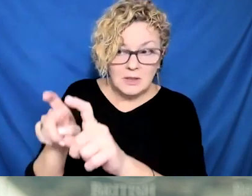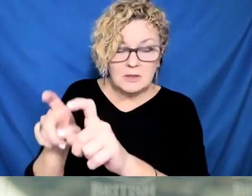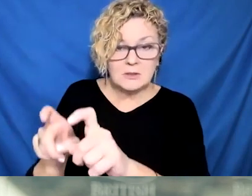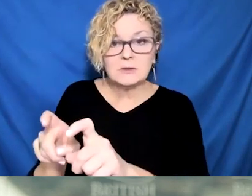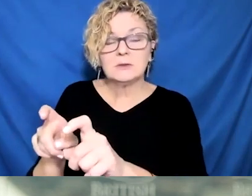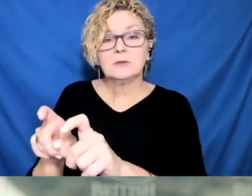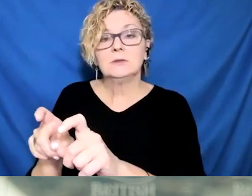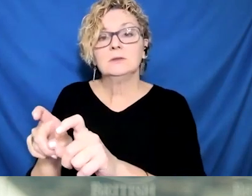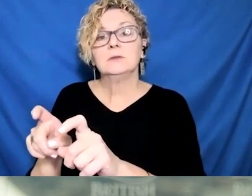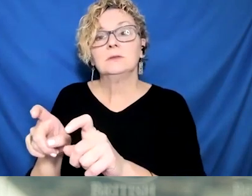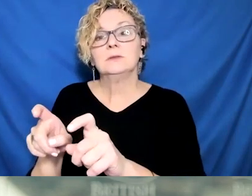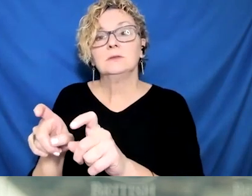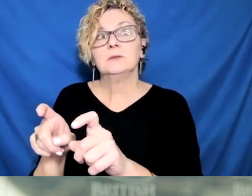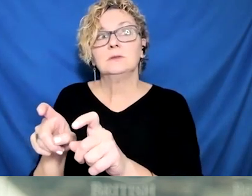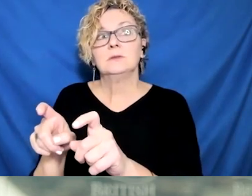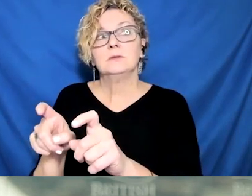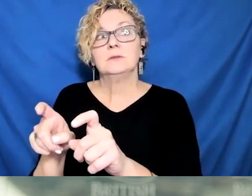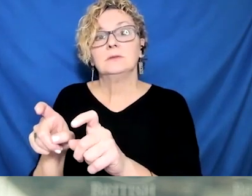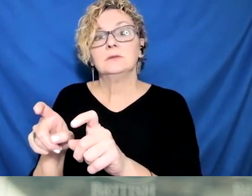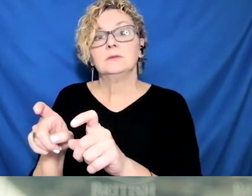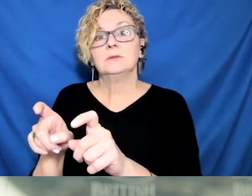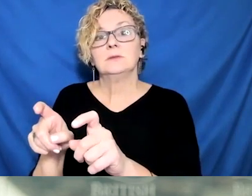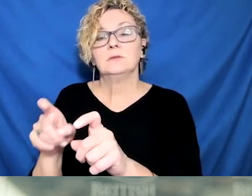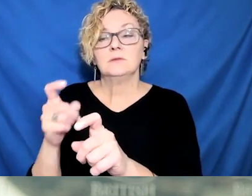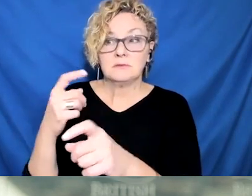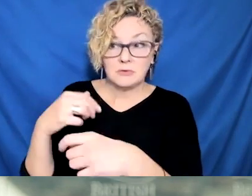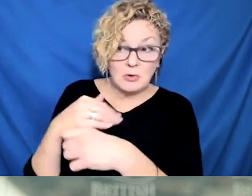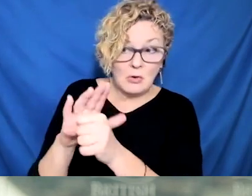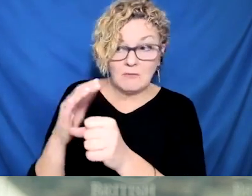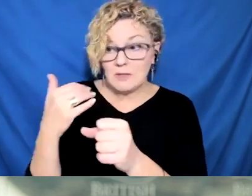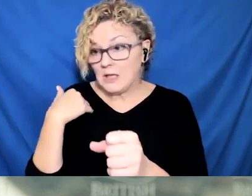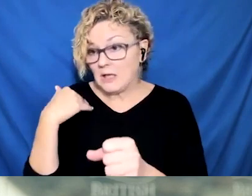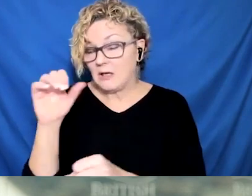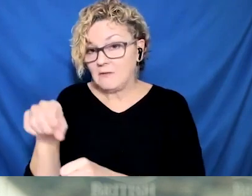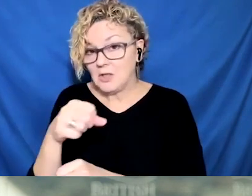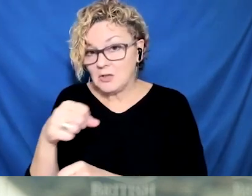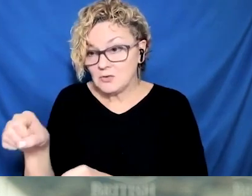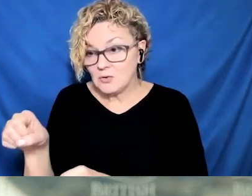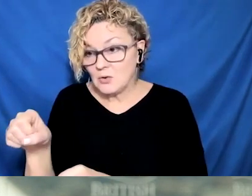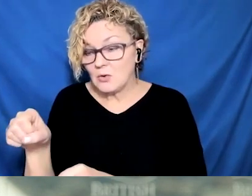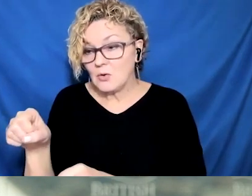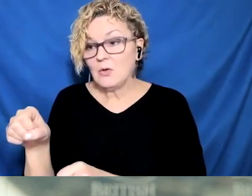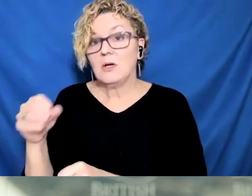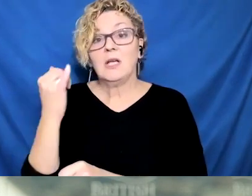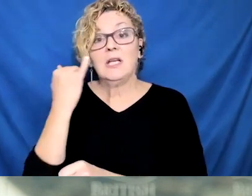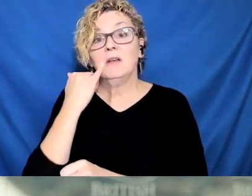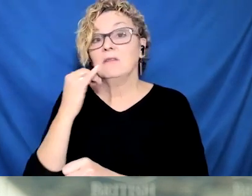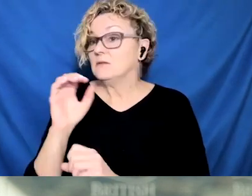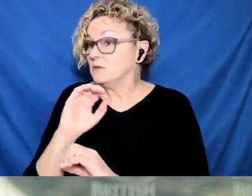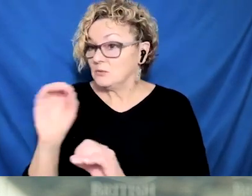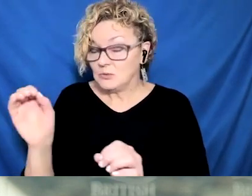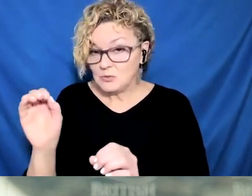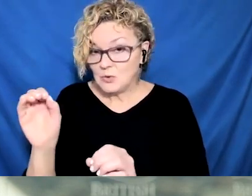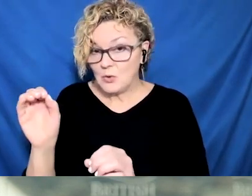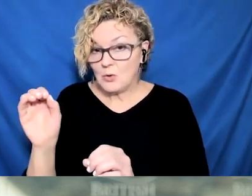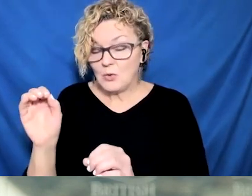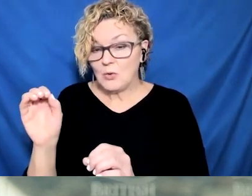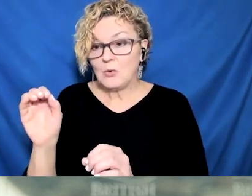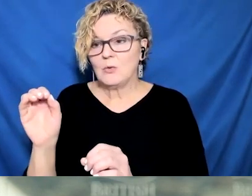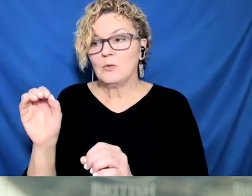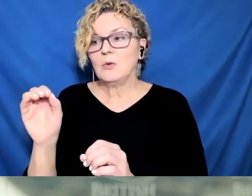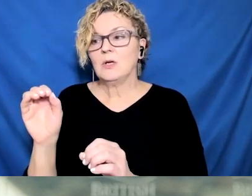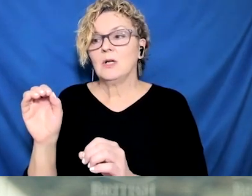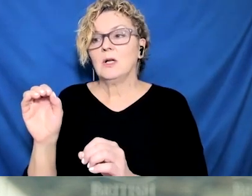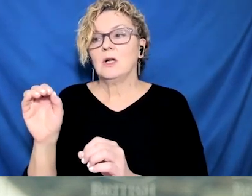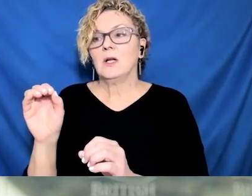an insignificant number, more than we would usually see by probably a quarter, 25%. So that's a